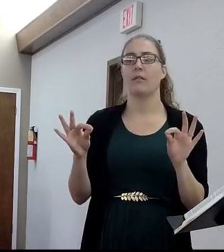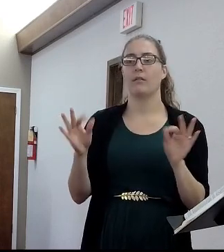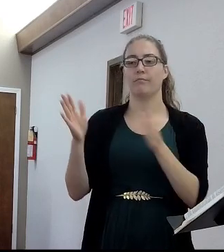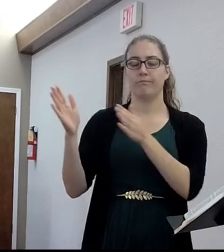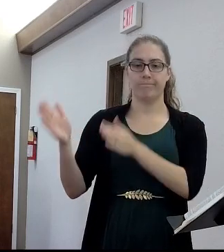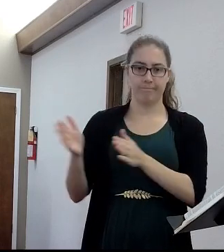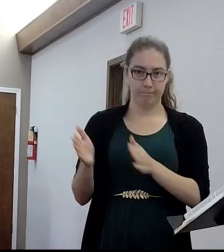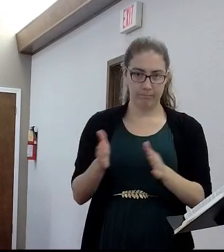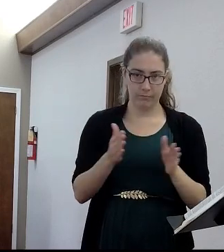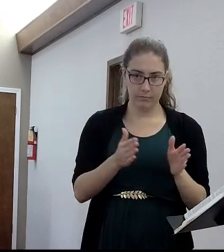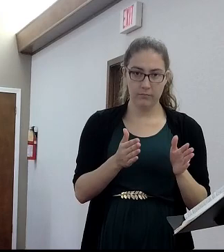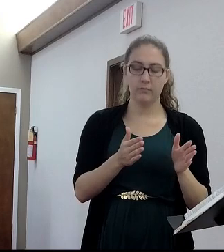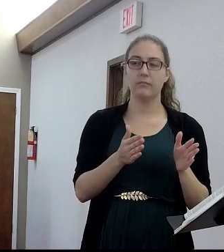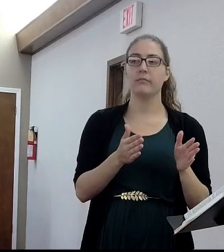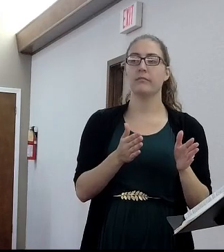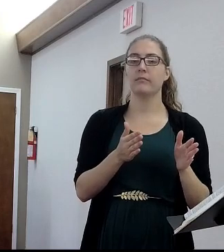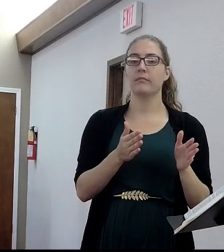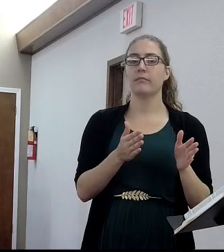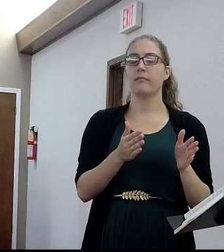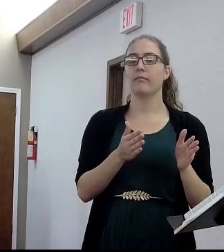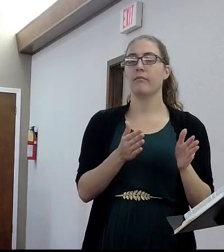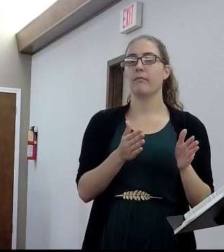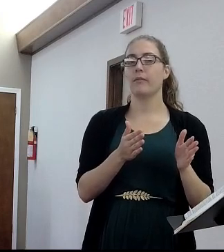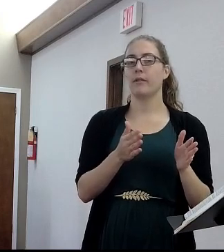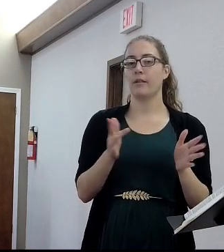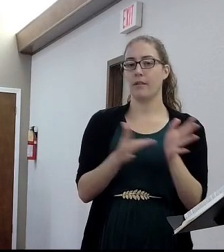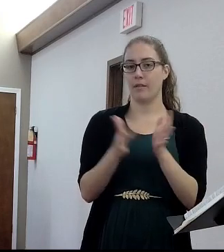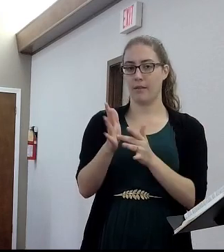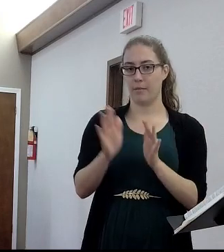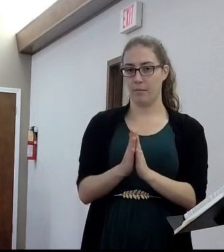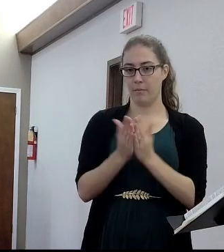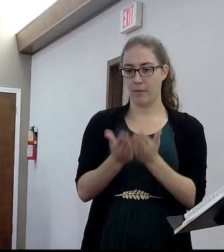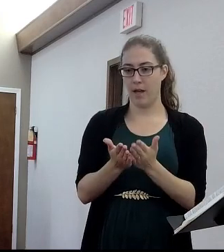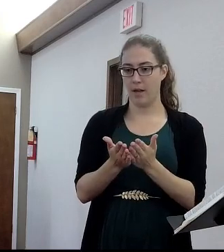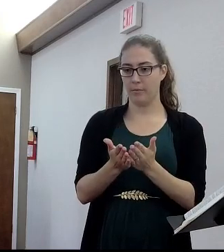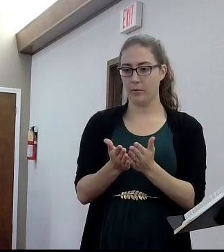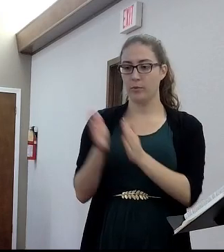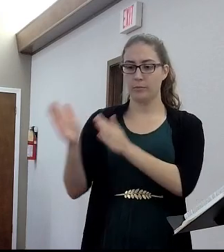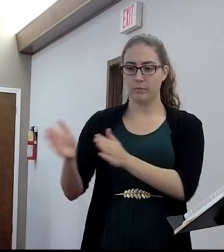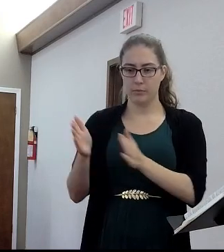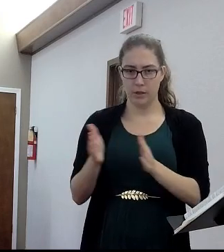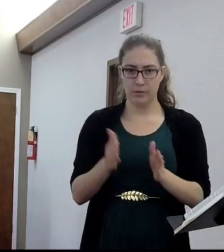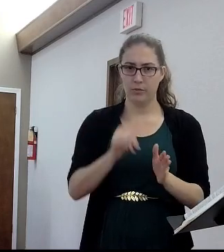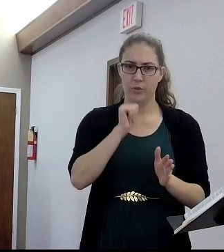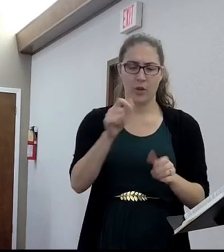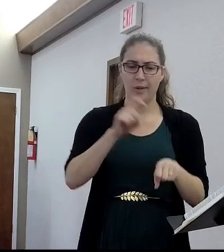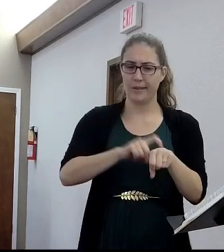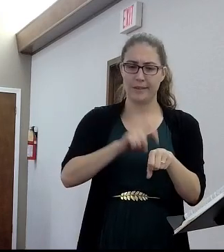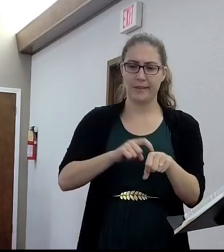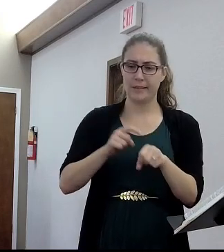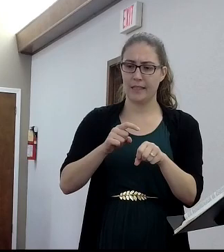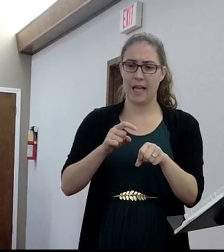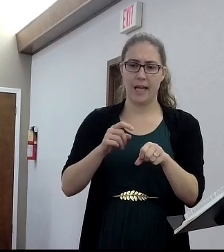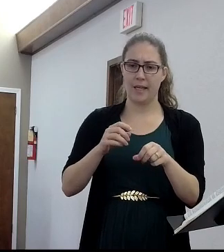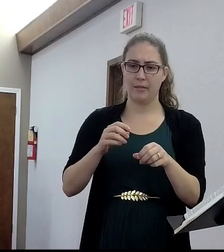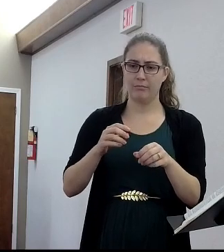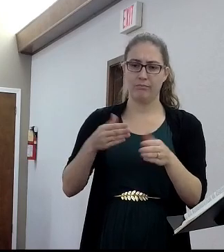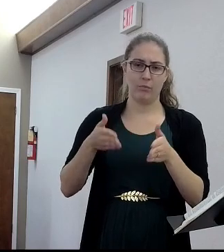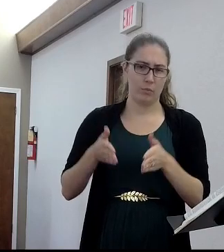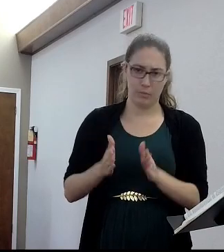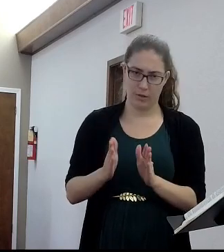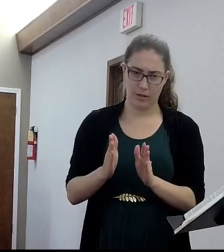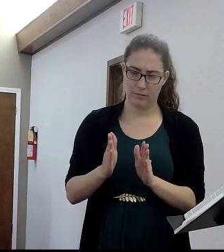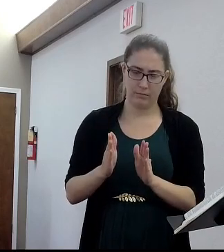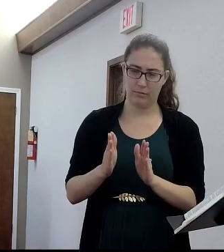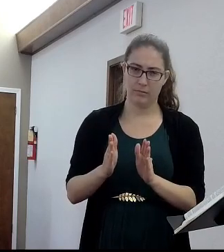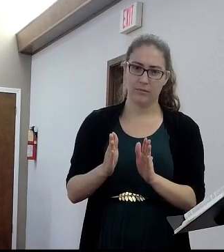There's the heap, there's the, the Bible's arranged not in chronological order, obviously. It's not even written to